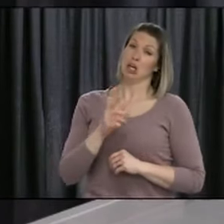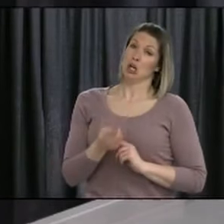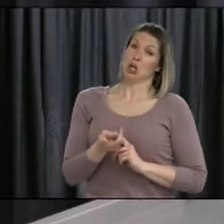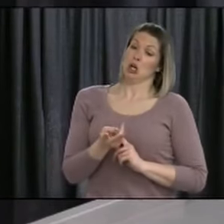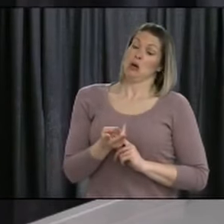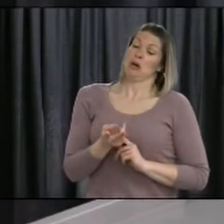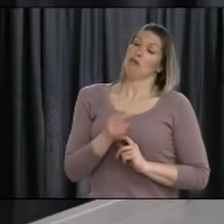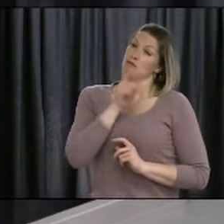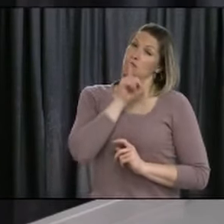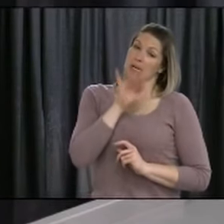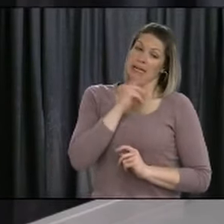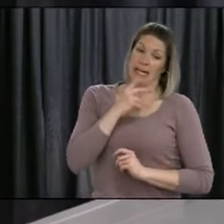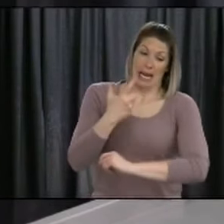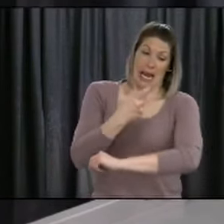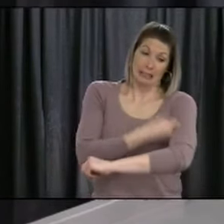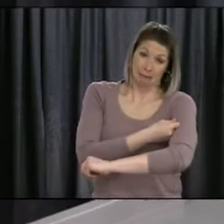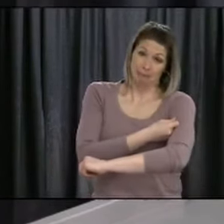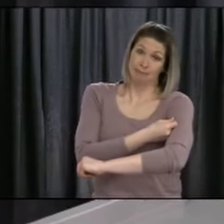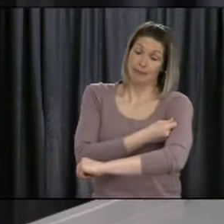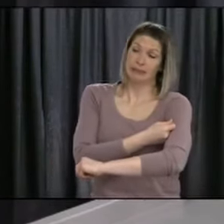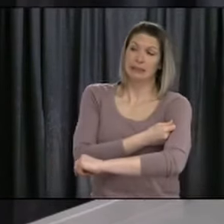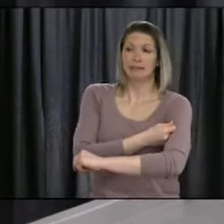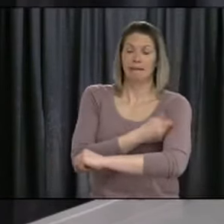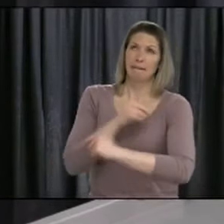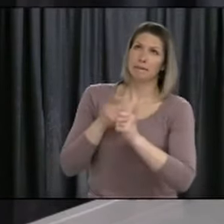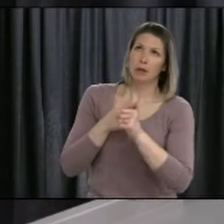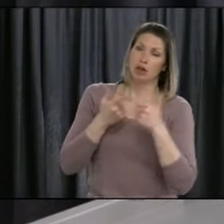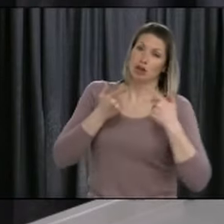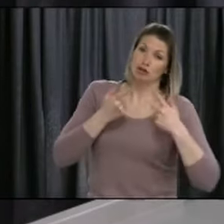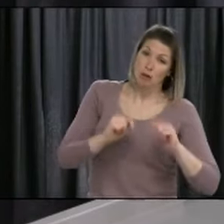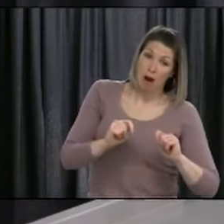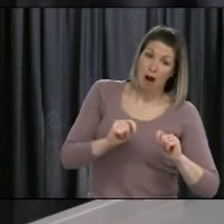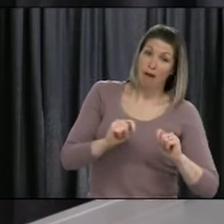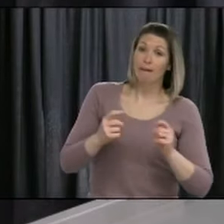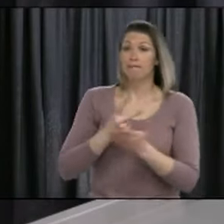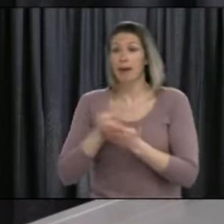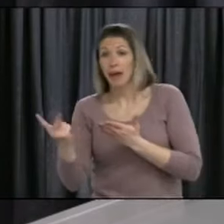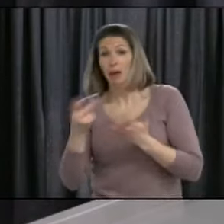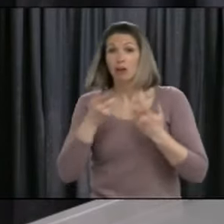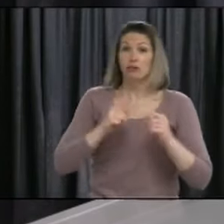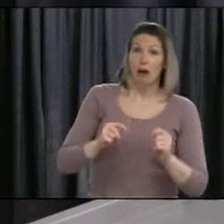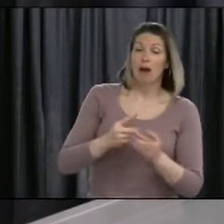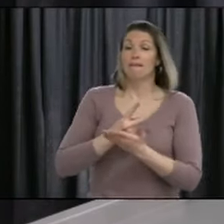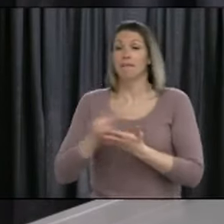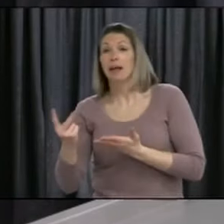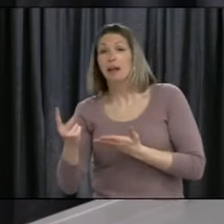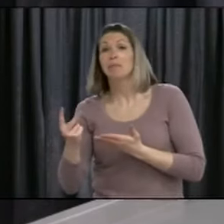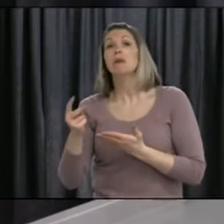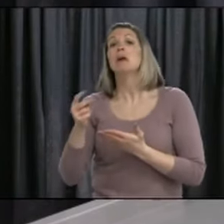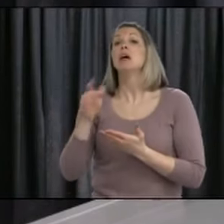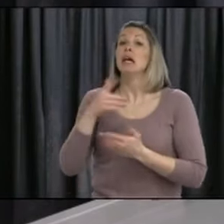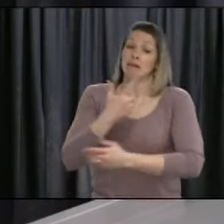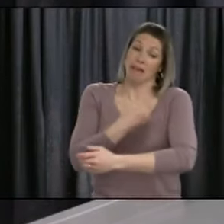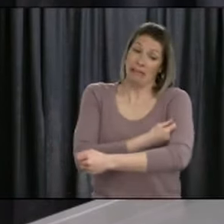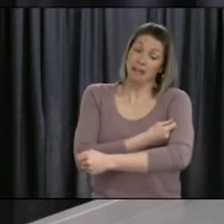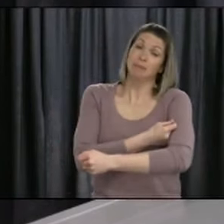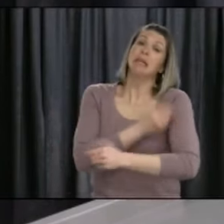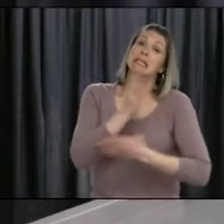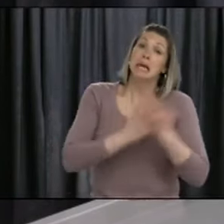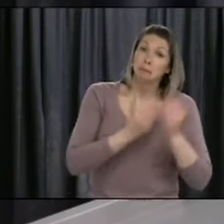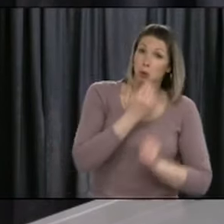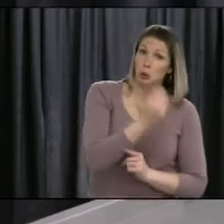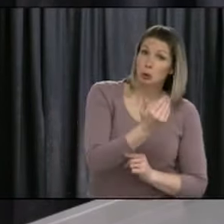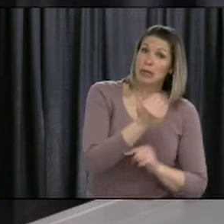but the other three are well tried and tested. The second piece is actually around treatment. There are ongoing